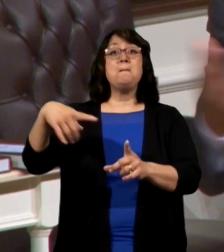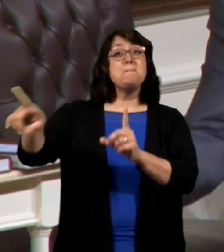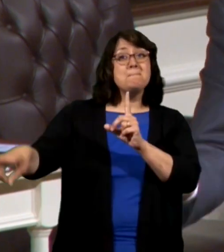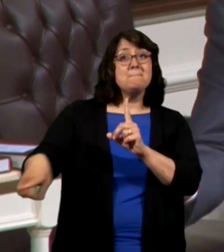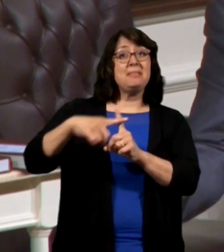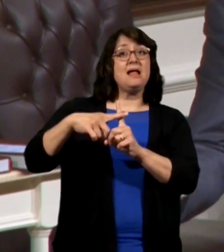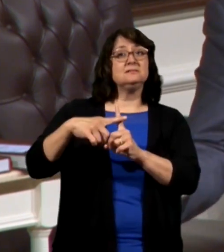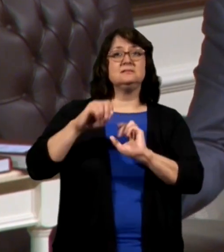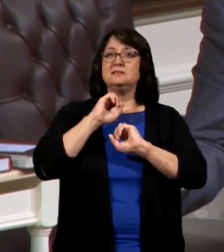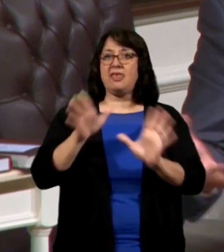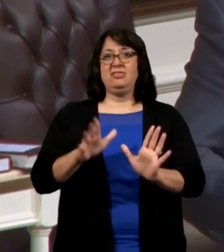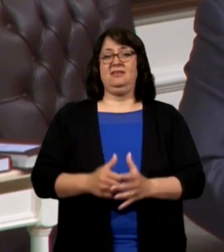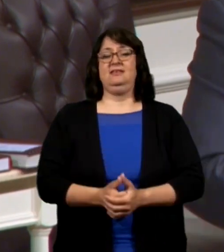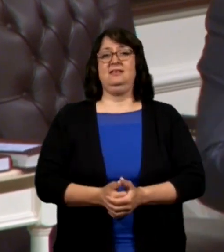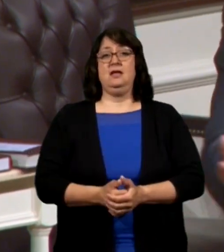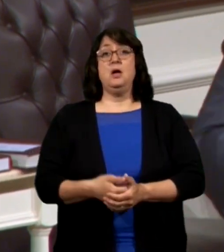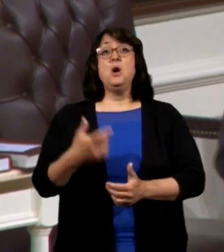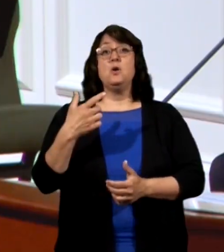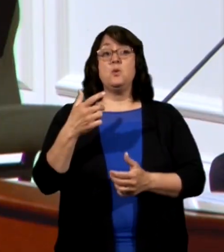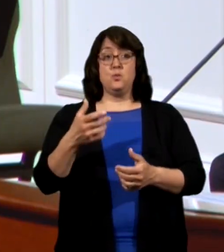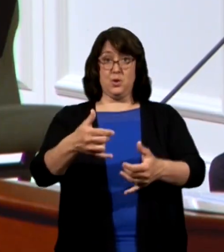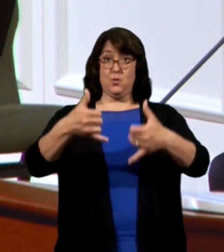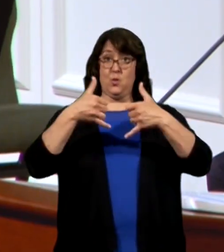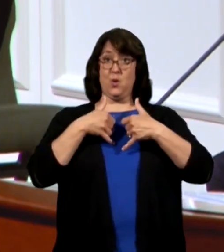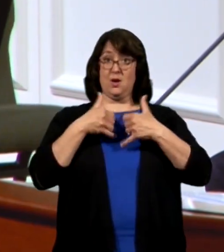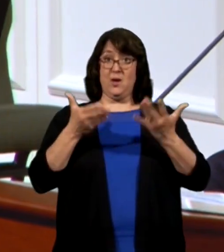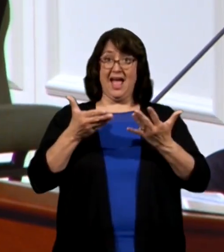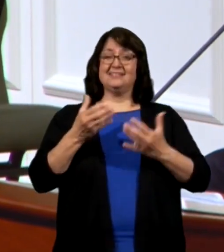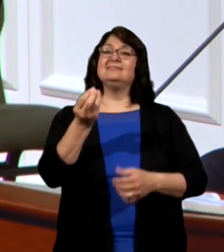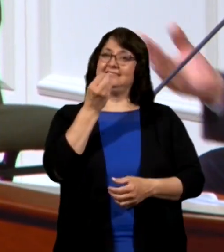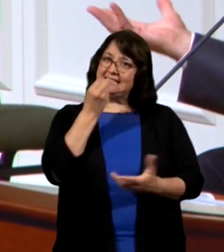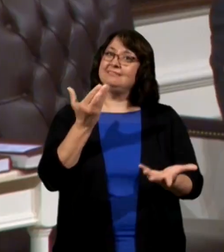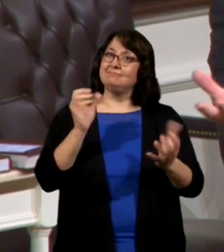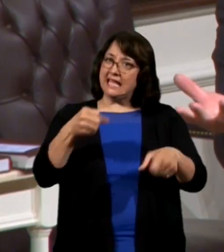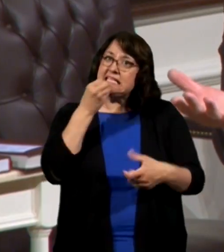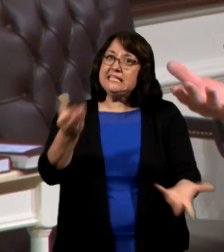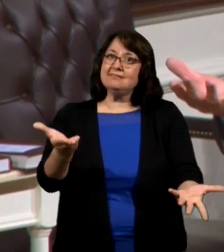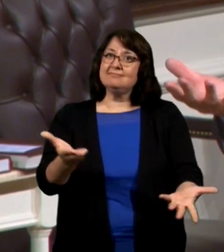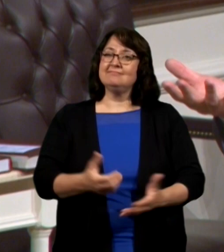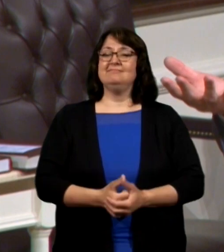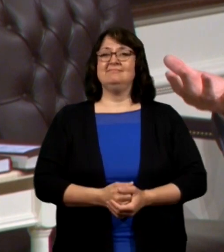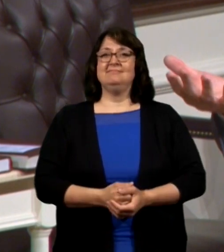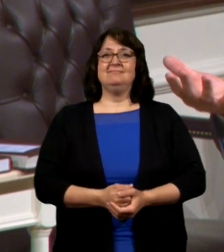nothing. And the reward we got was to eat. We got to eat.